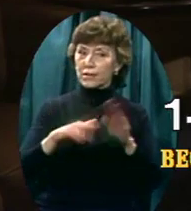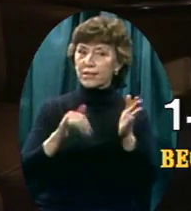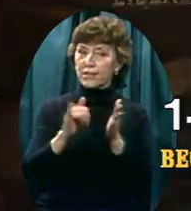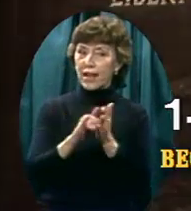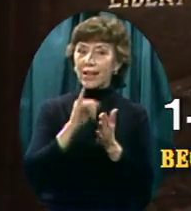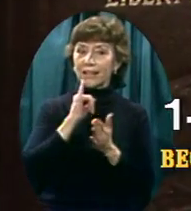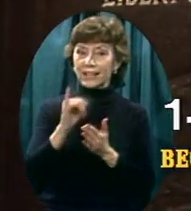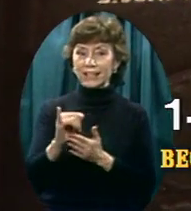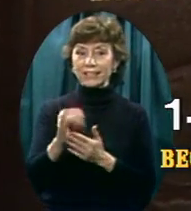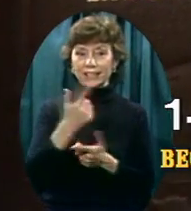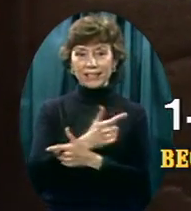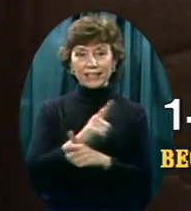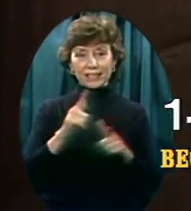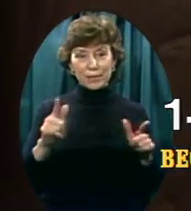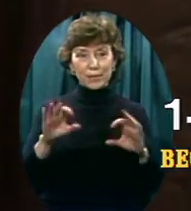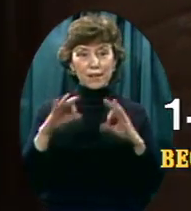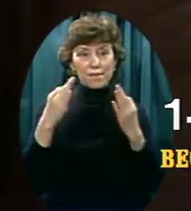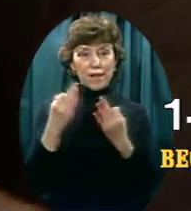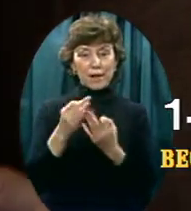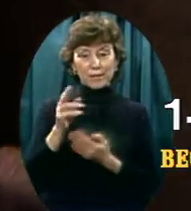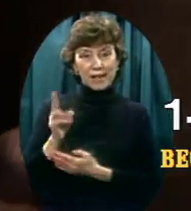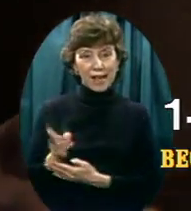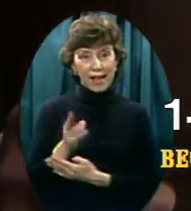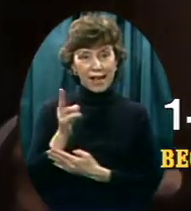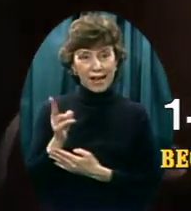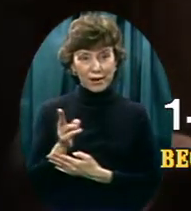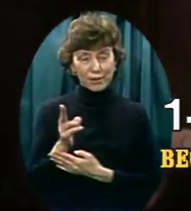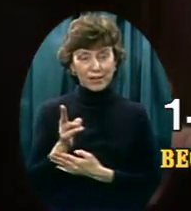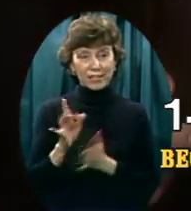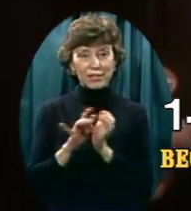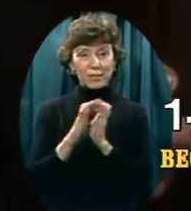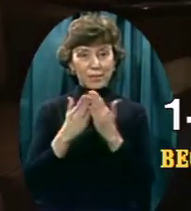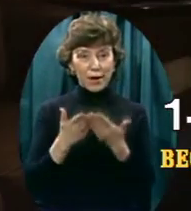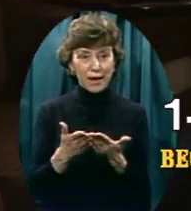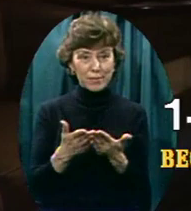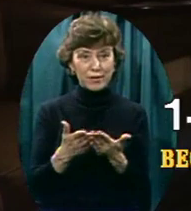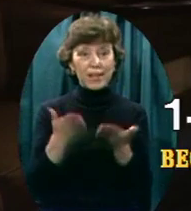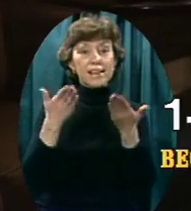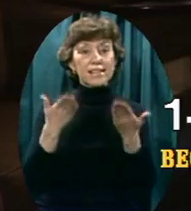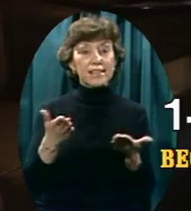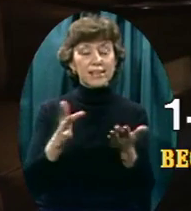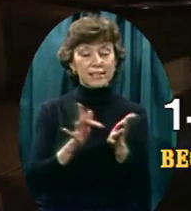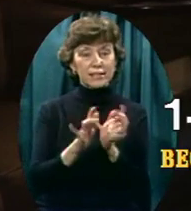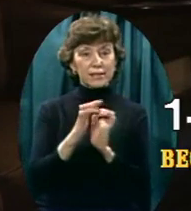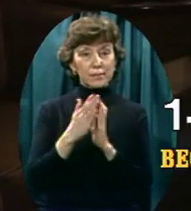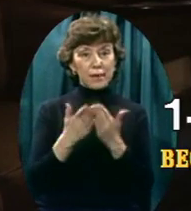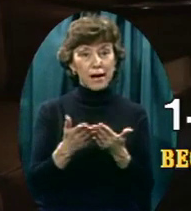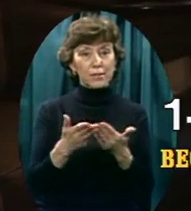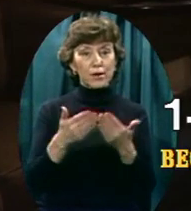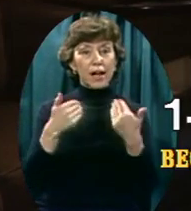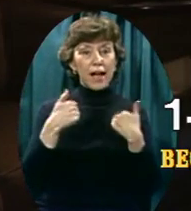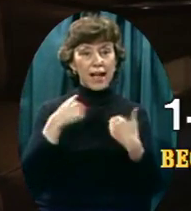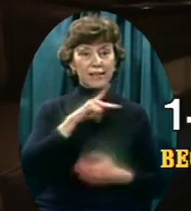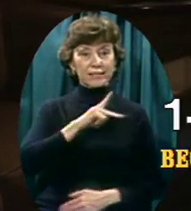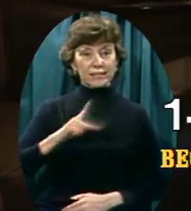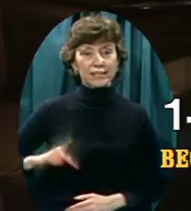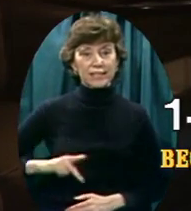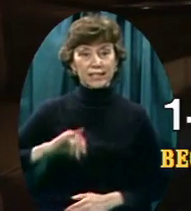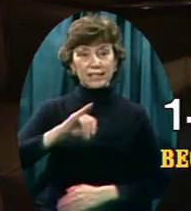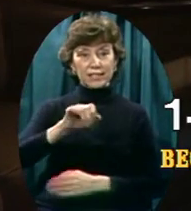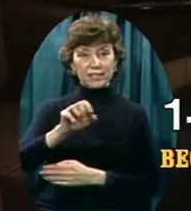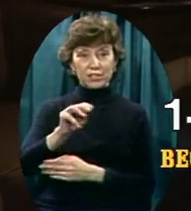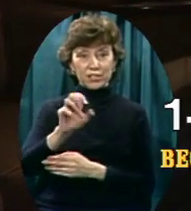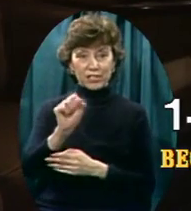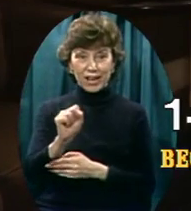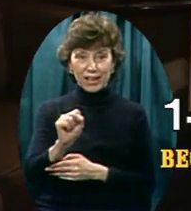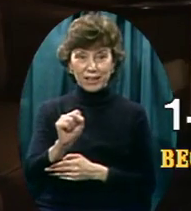Family Heritage edition Of the Bible And this particular Bible Besides having The King James Version in it By